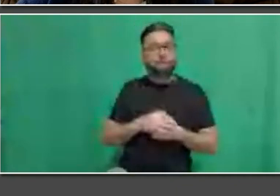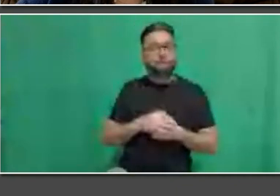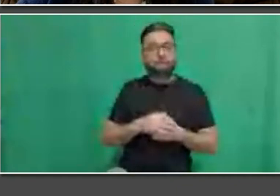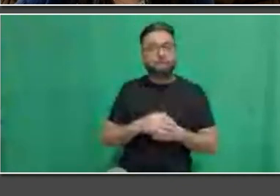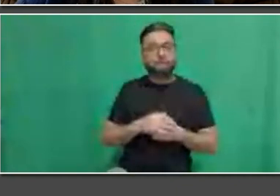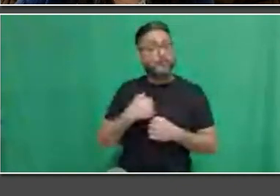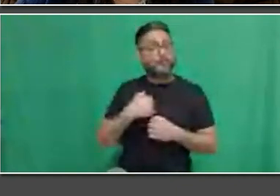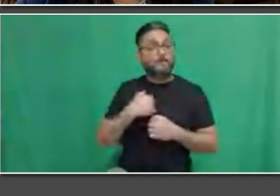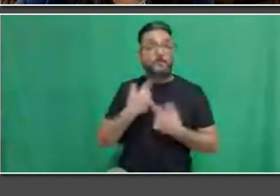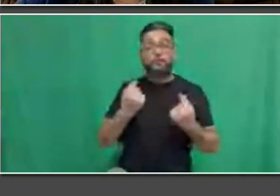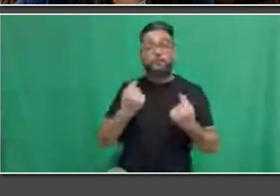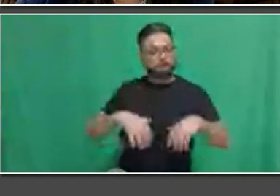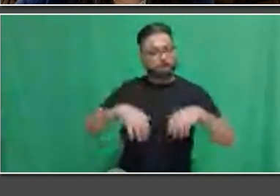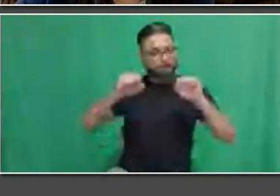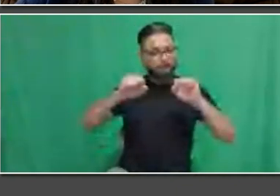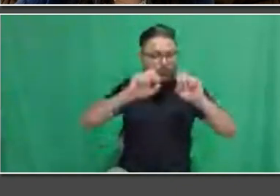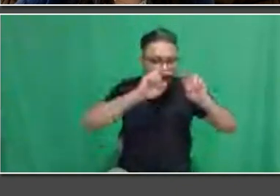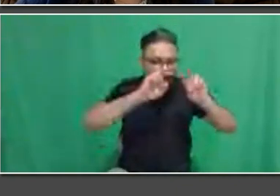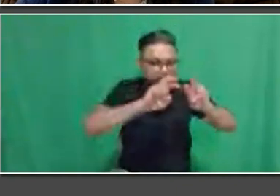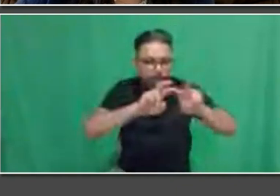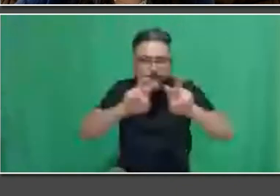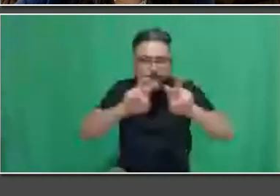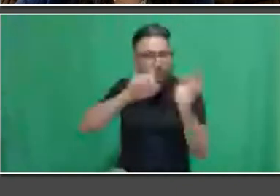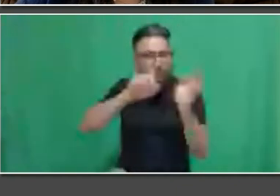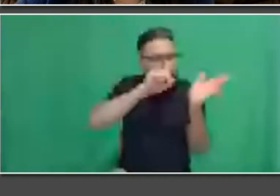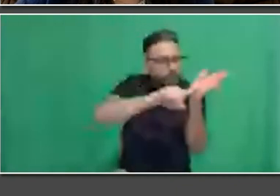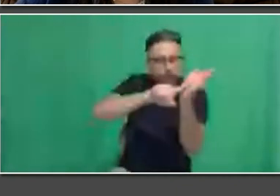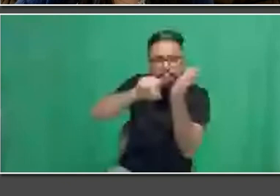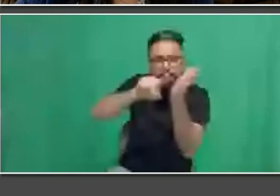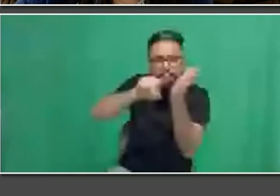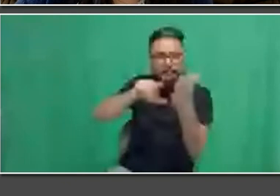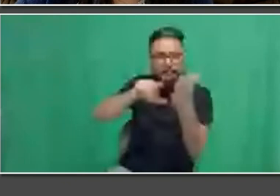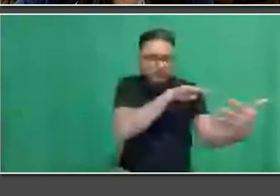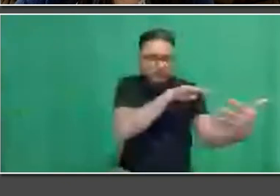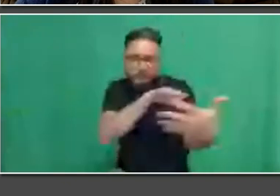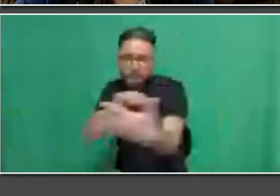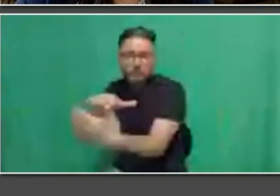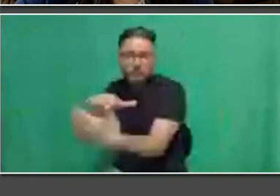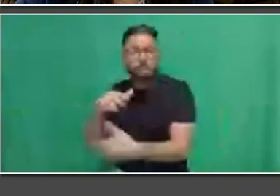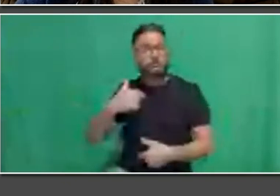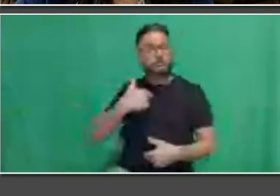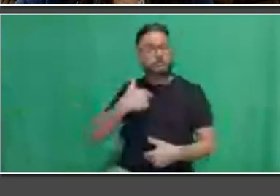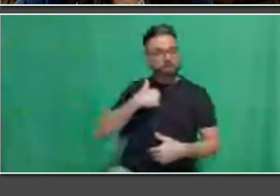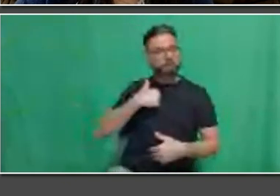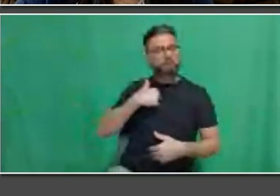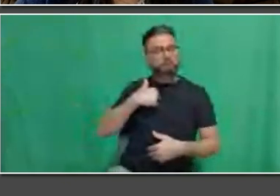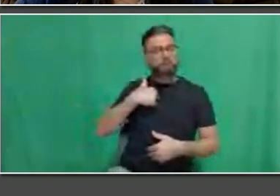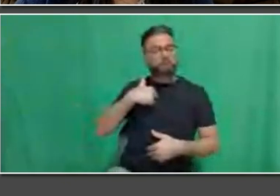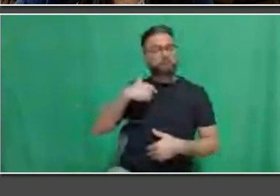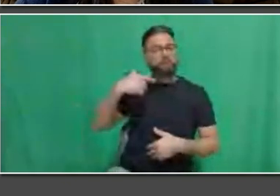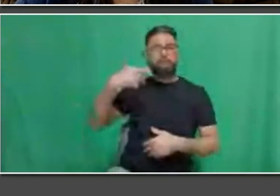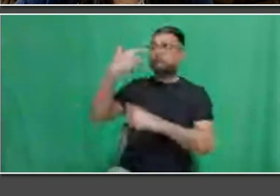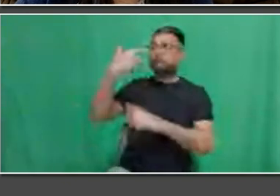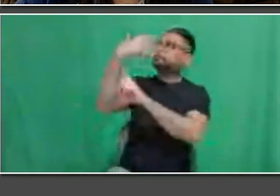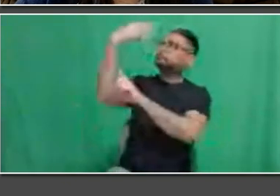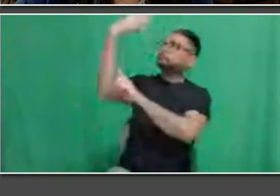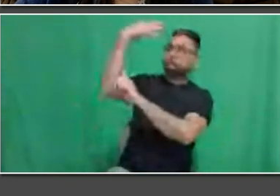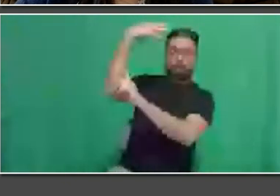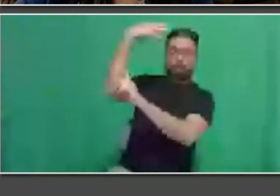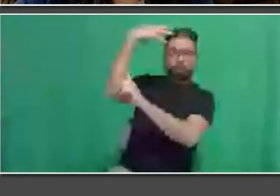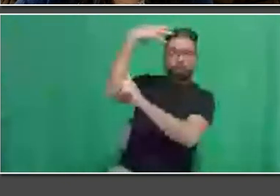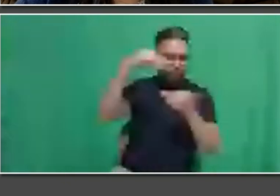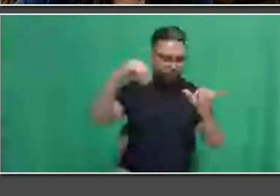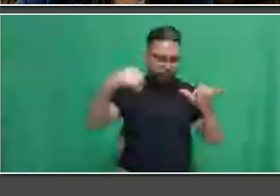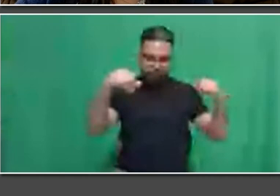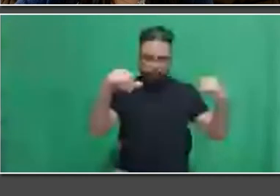field surveys, inspections, and technical investigations such as CCTV inspections of our sewer systems